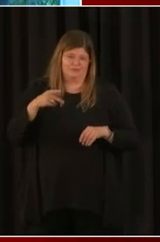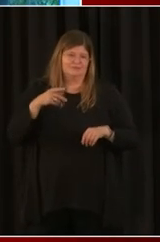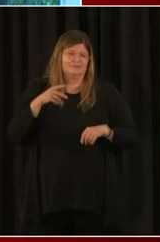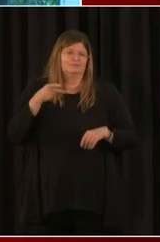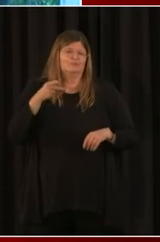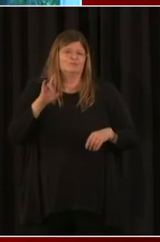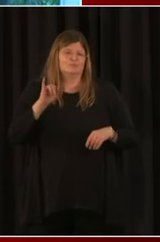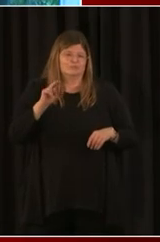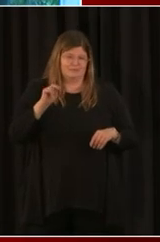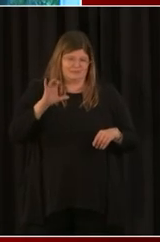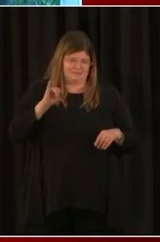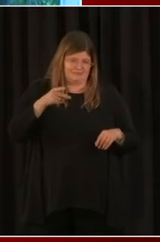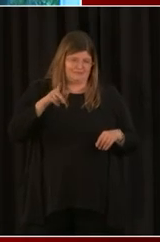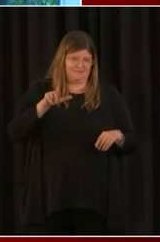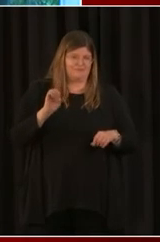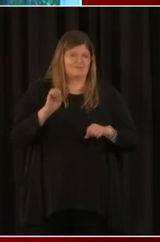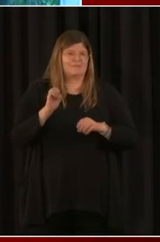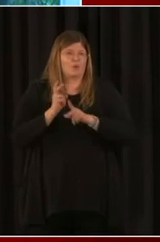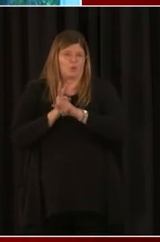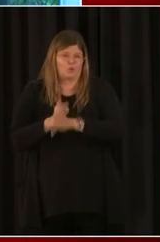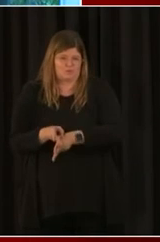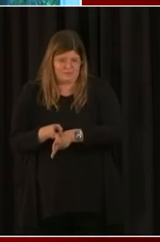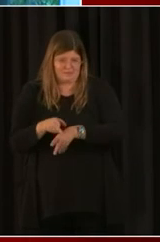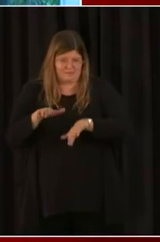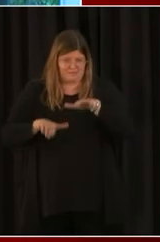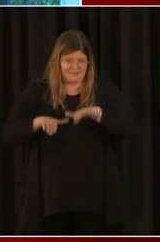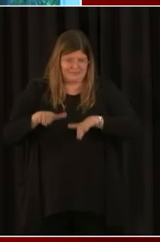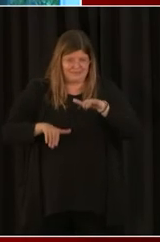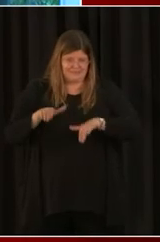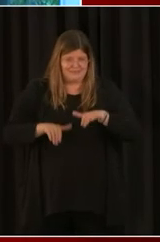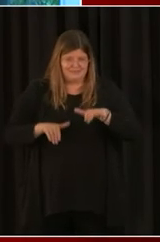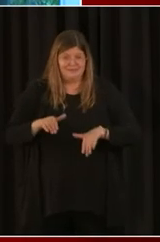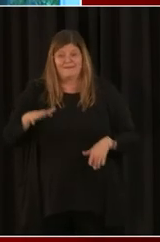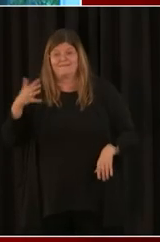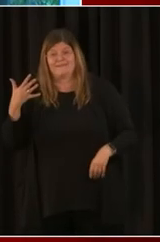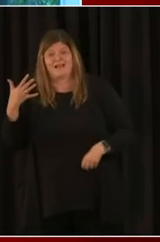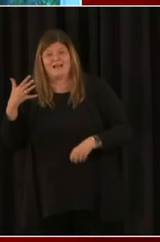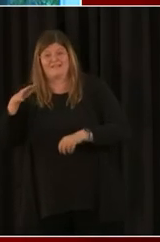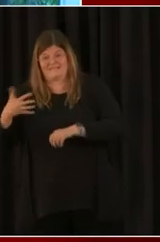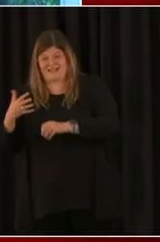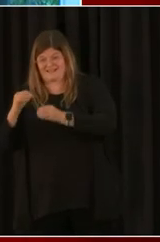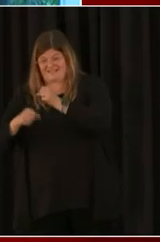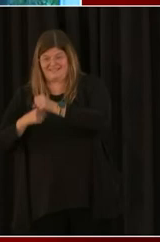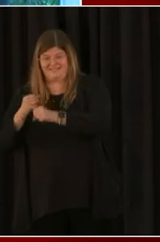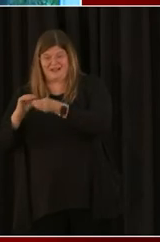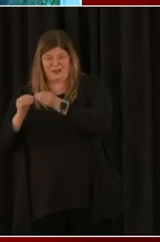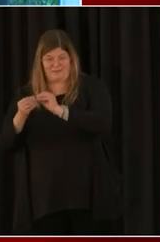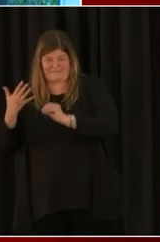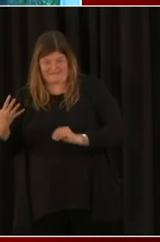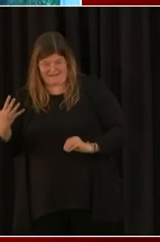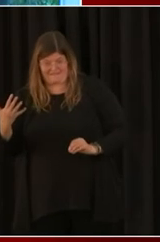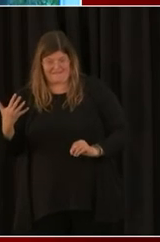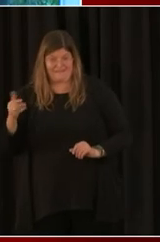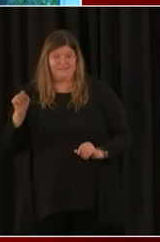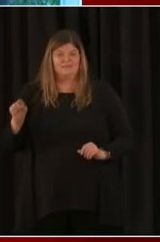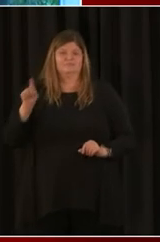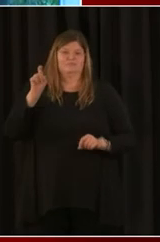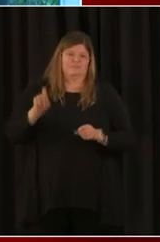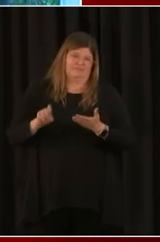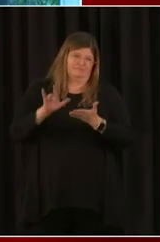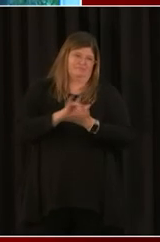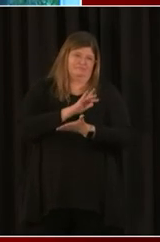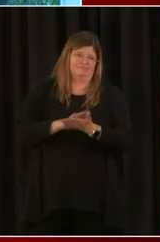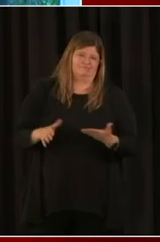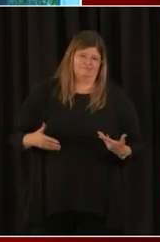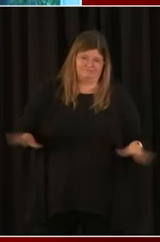on the loan balance. And then in year five, the loan balloons and you have to pay it off, okay? But they're typically going